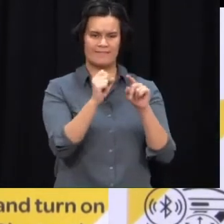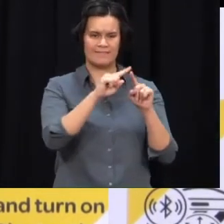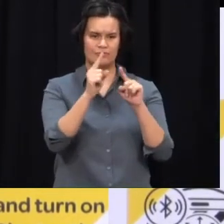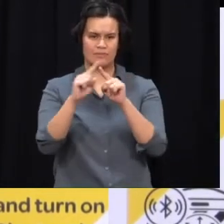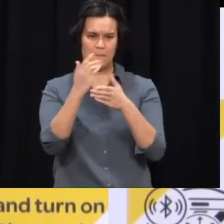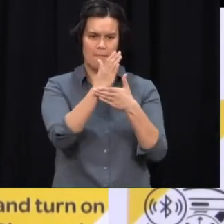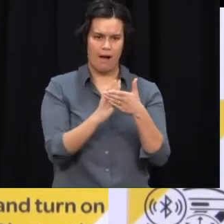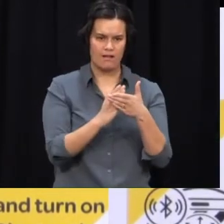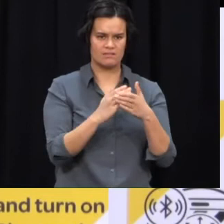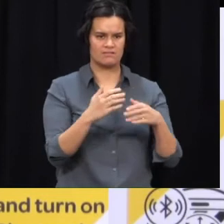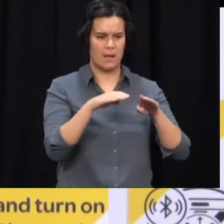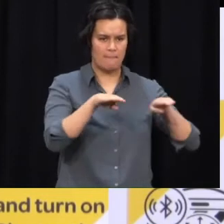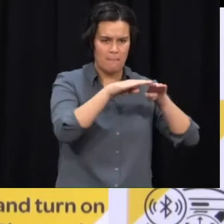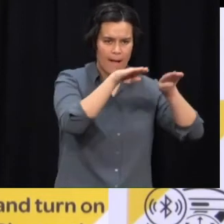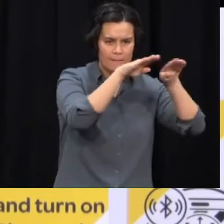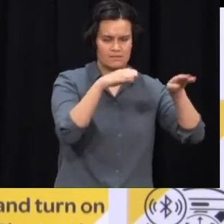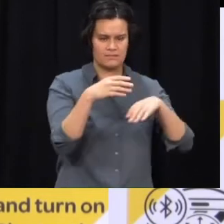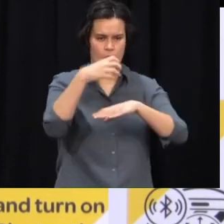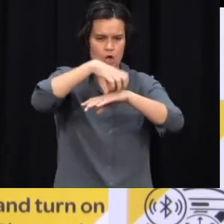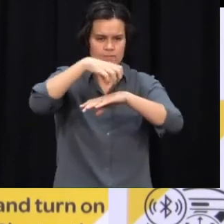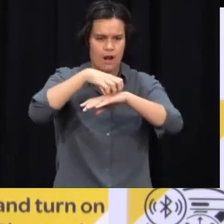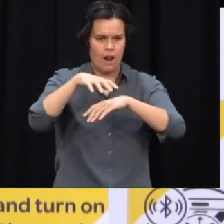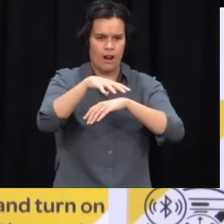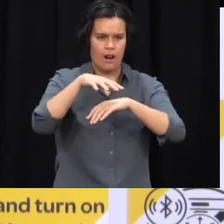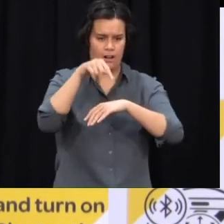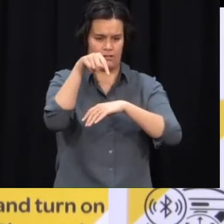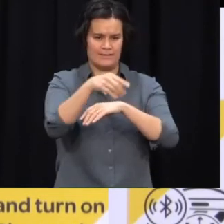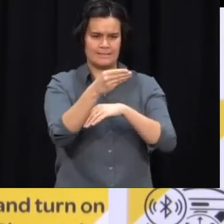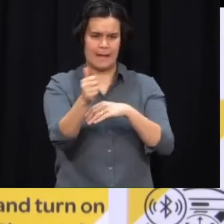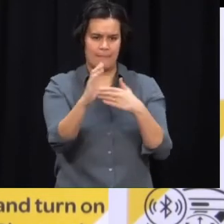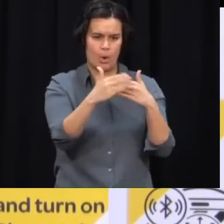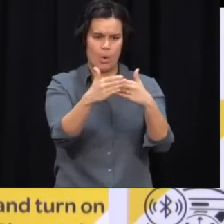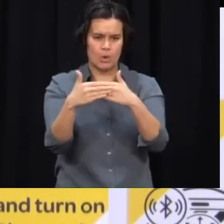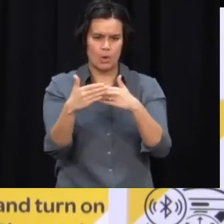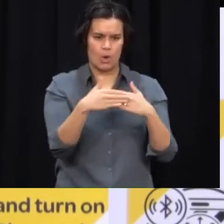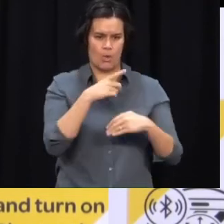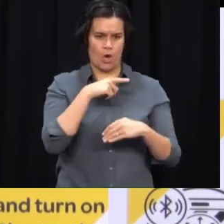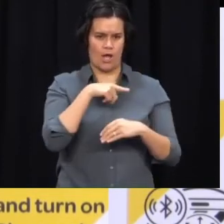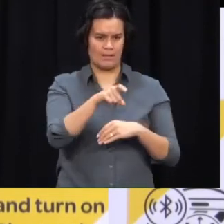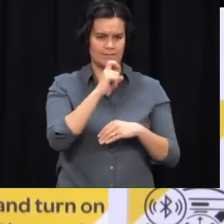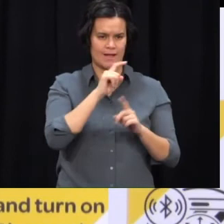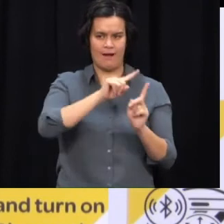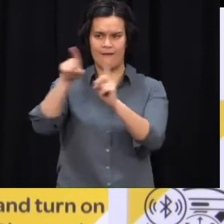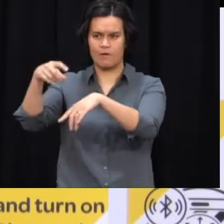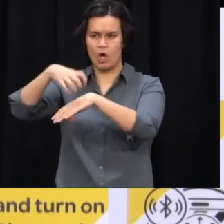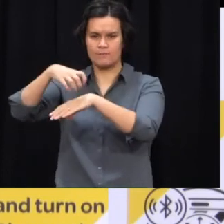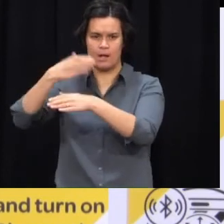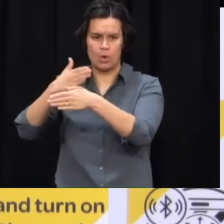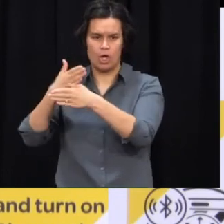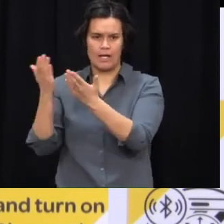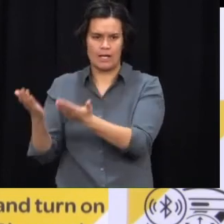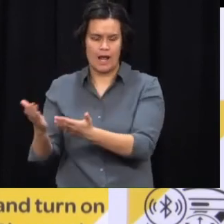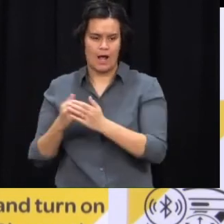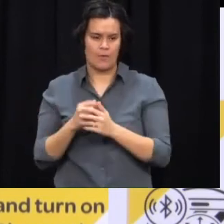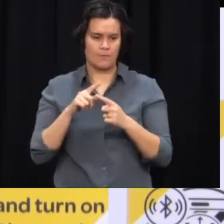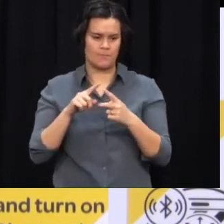message to them? And then separately, in other countries, people are being vaccinated as they go to get tested. Are